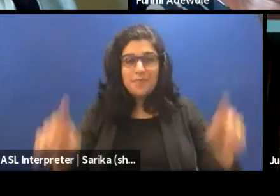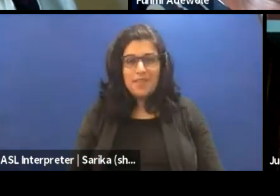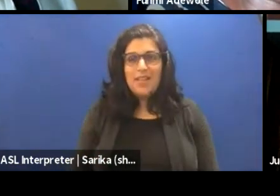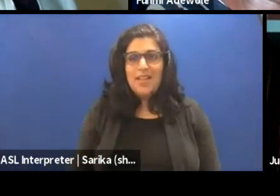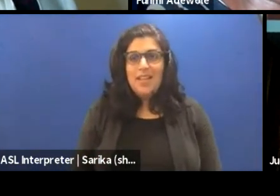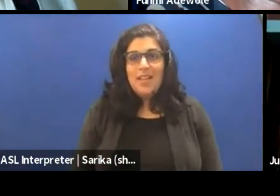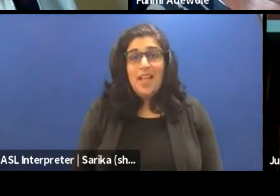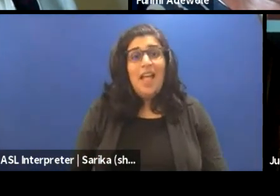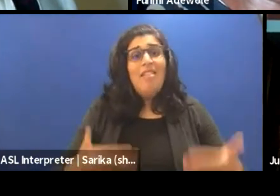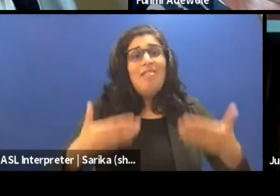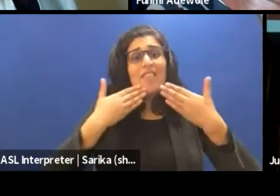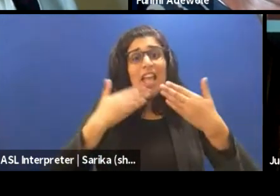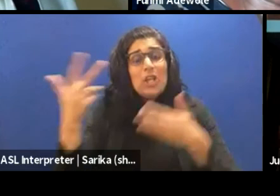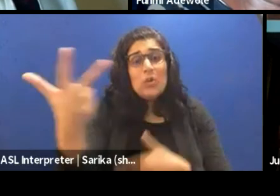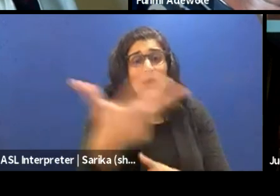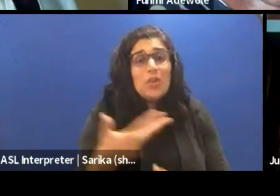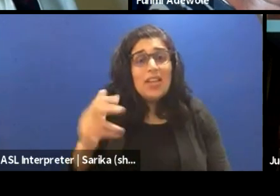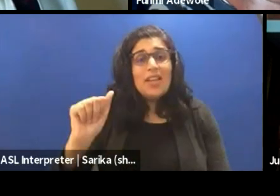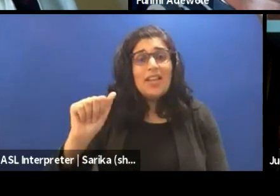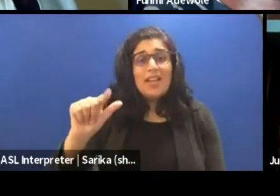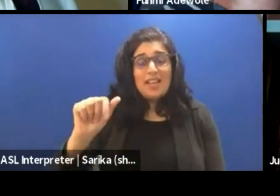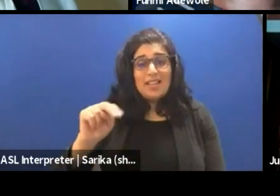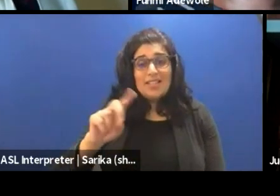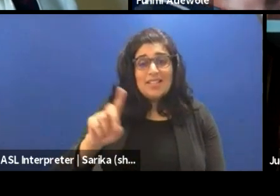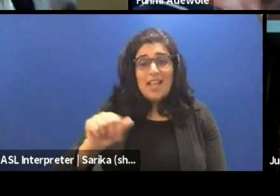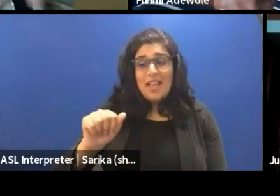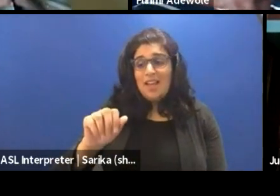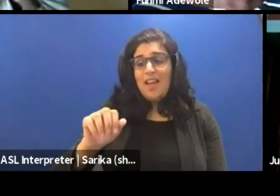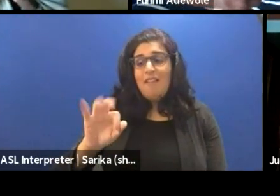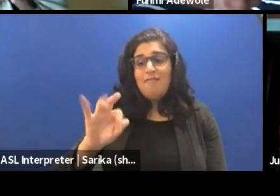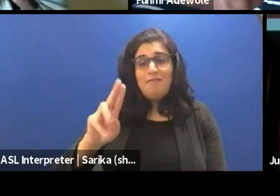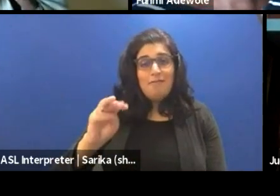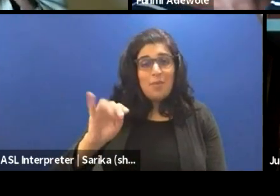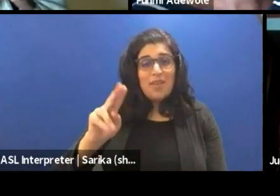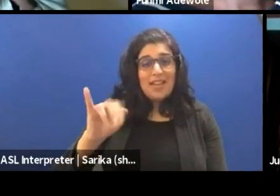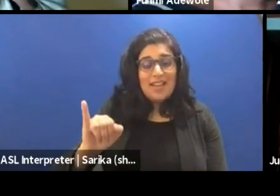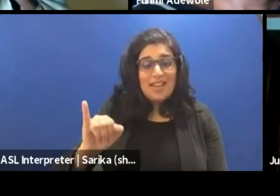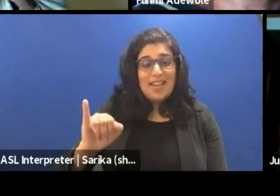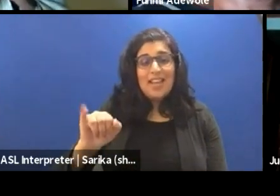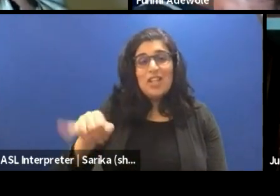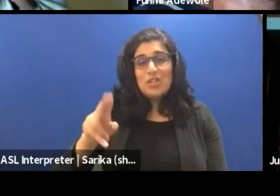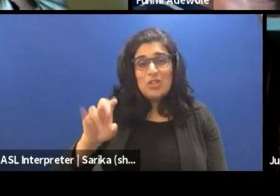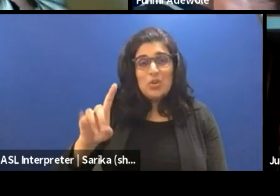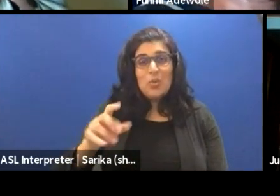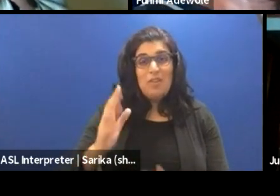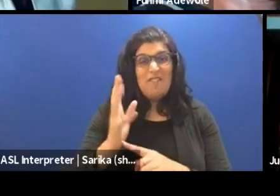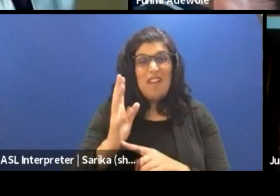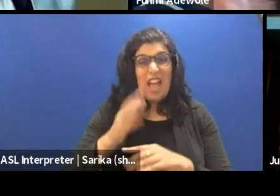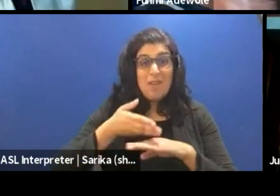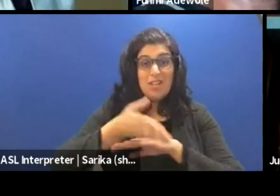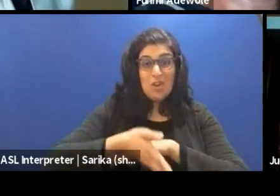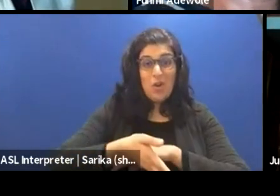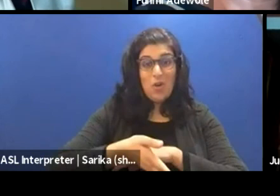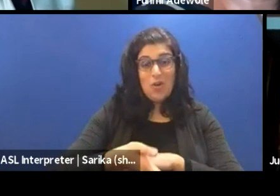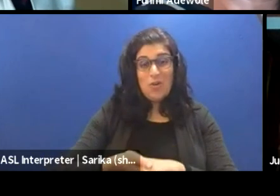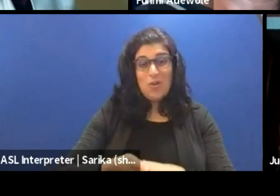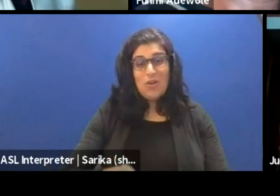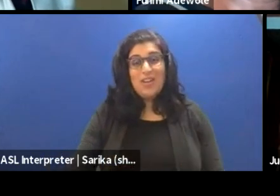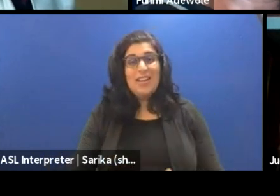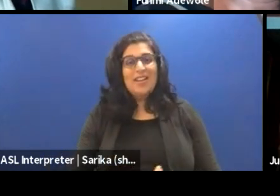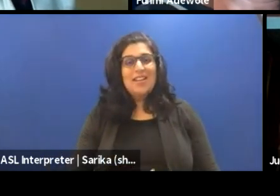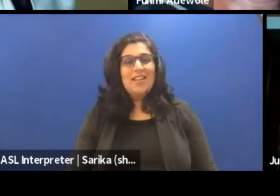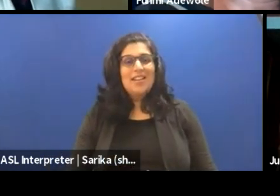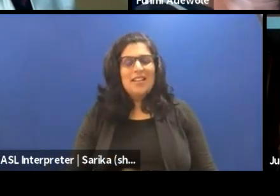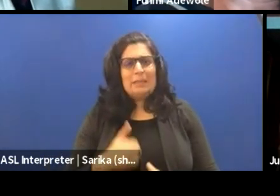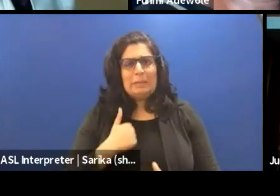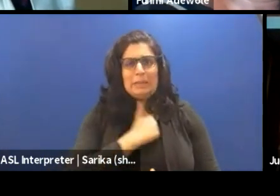thank you to the three of you, Aganza, Fumi, and Jude. Thank you for taking the time. We're five minutes ahead of our time. My apologies to our viewers and to the three of you